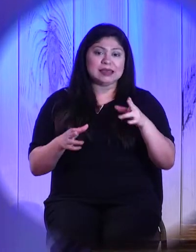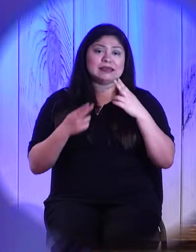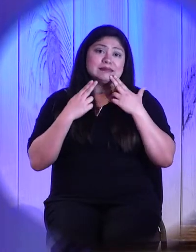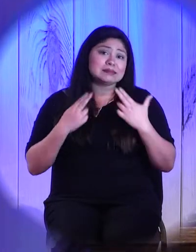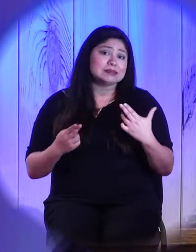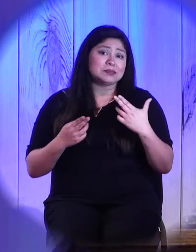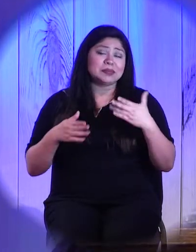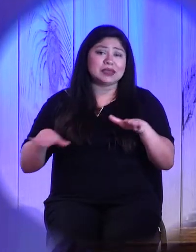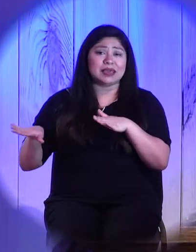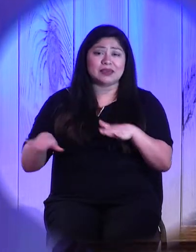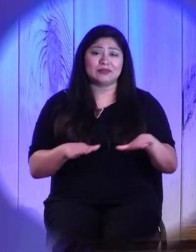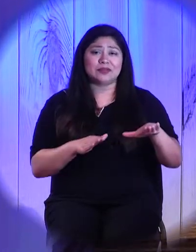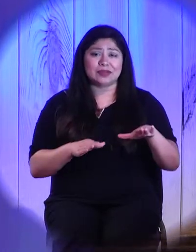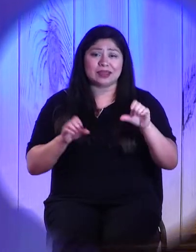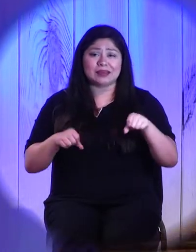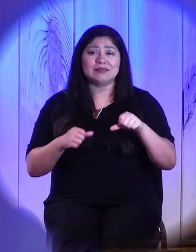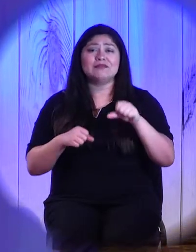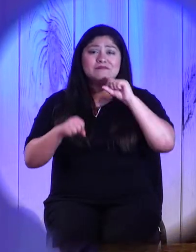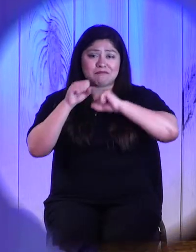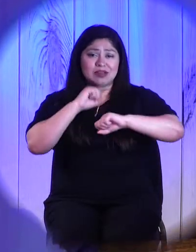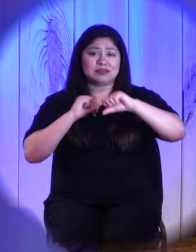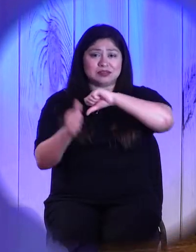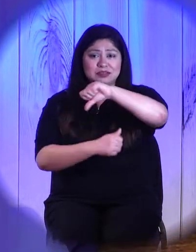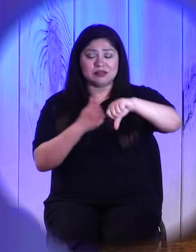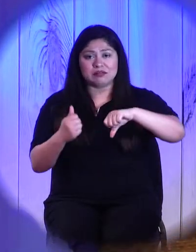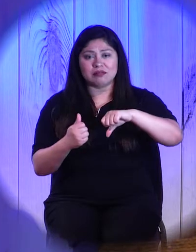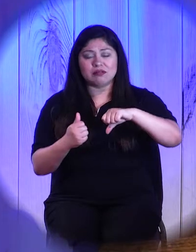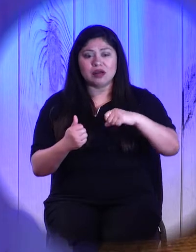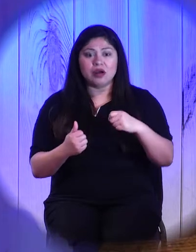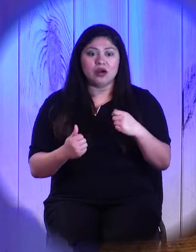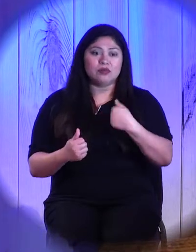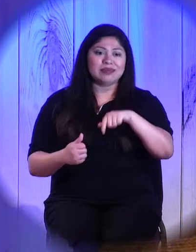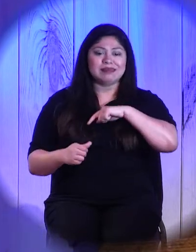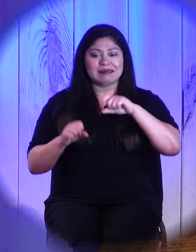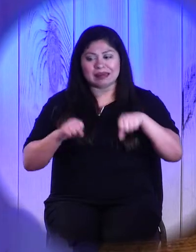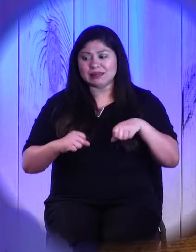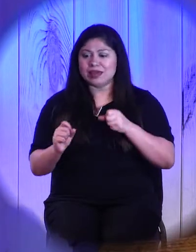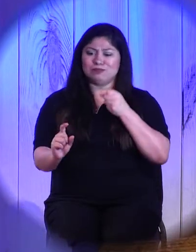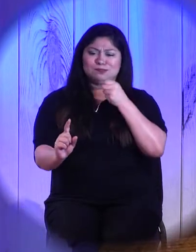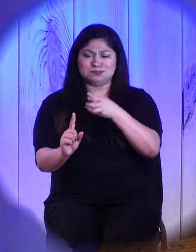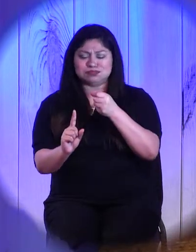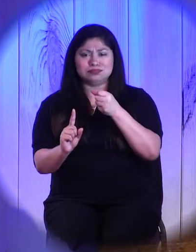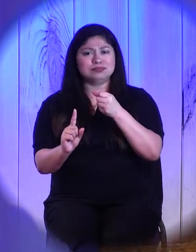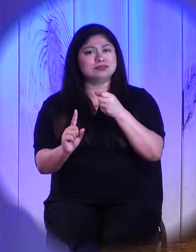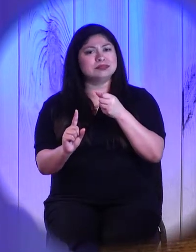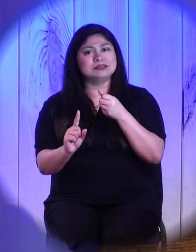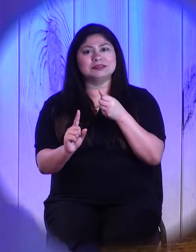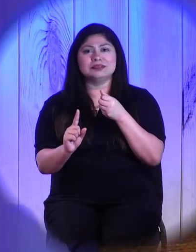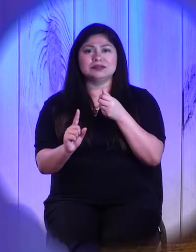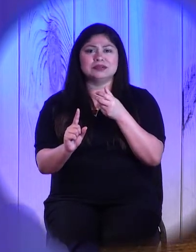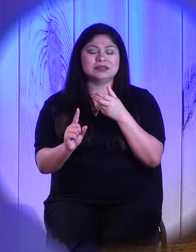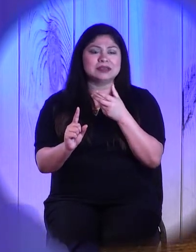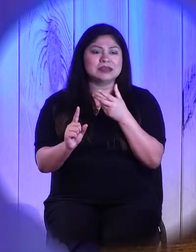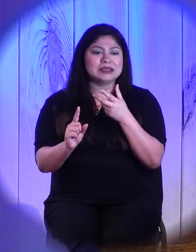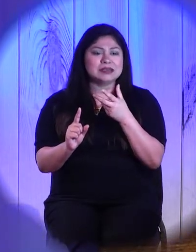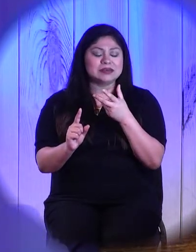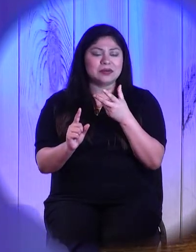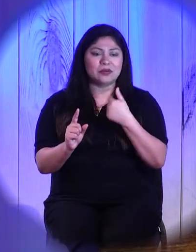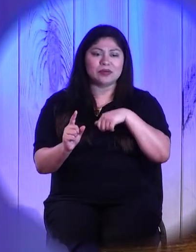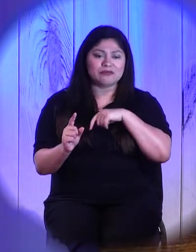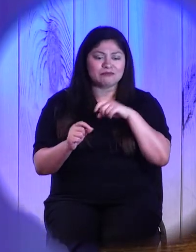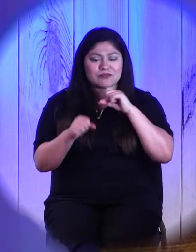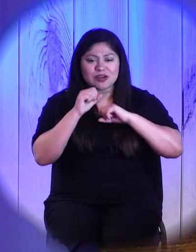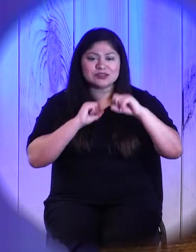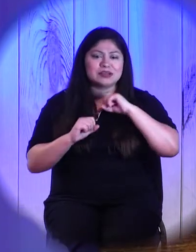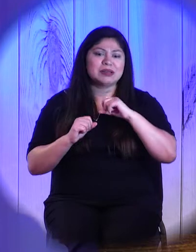of our fears and our frustrations to snap at one another, to do things that really go beyond just frustrating. We can